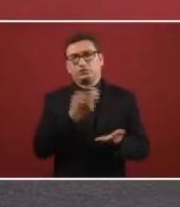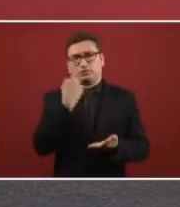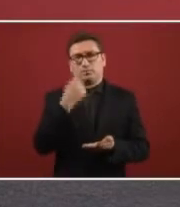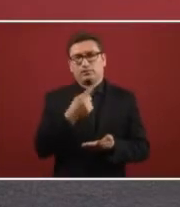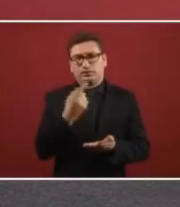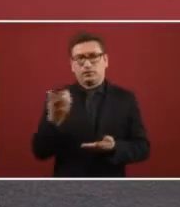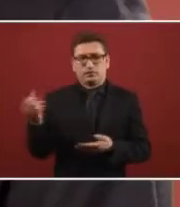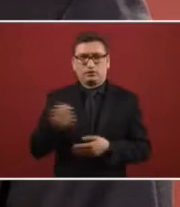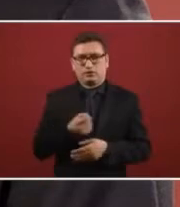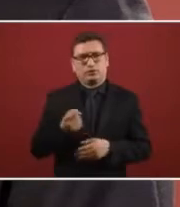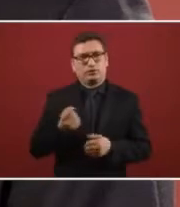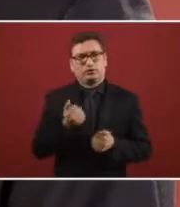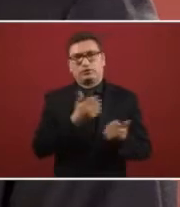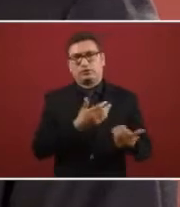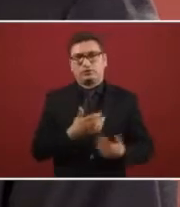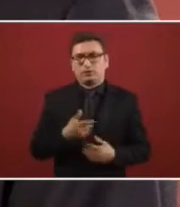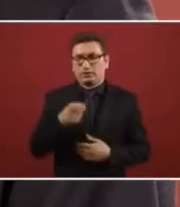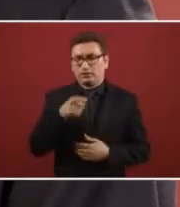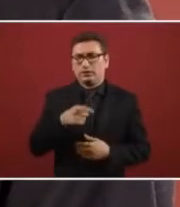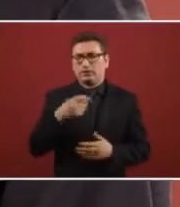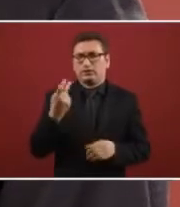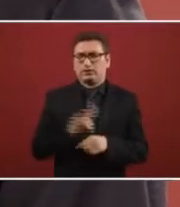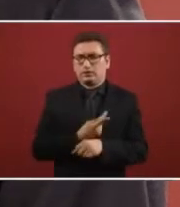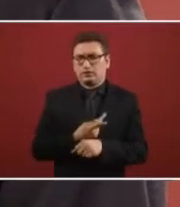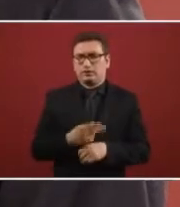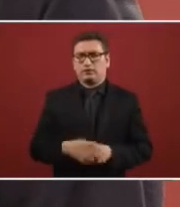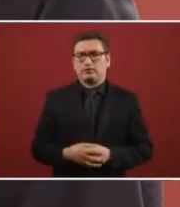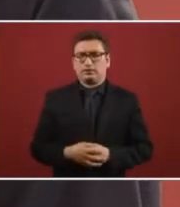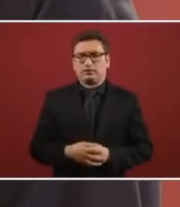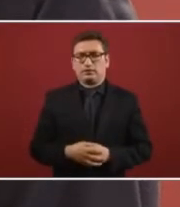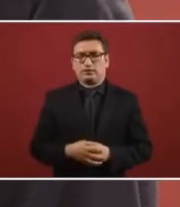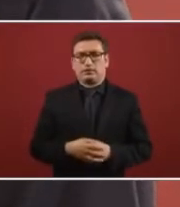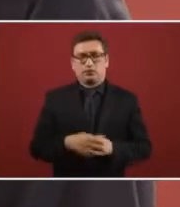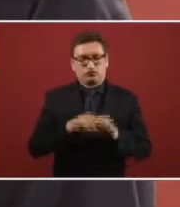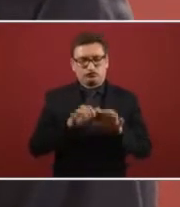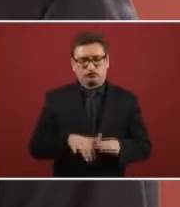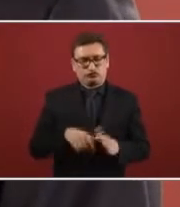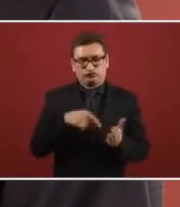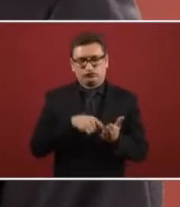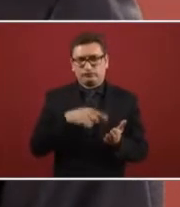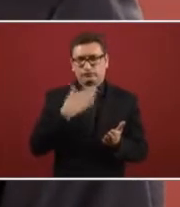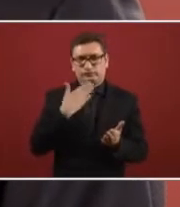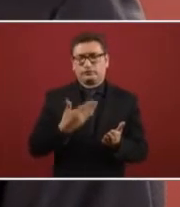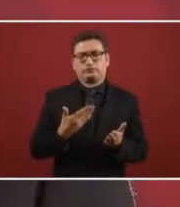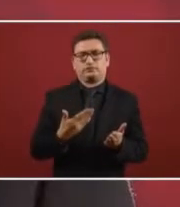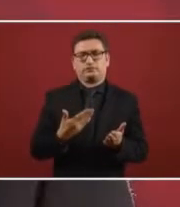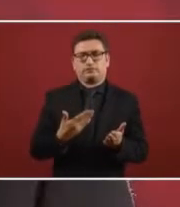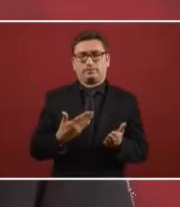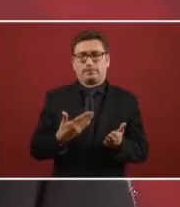application, it appeared that it was not done